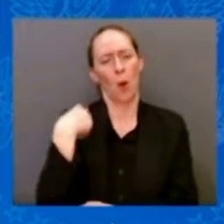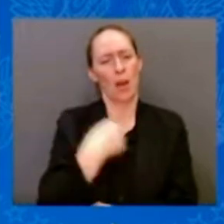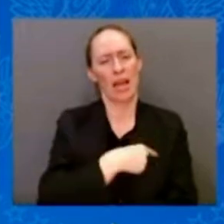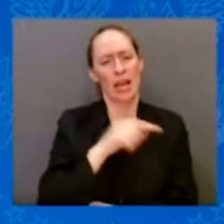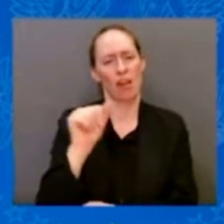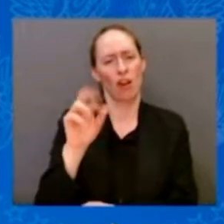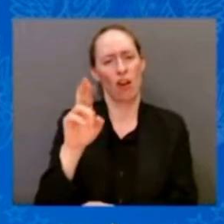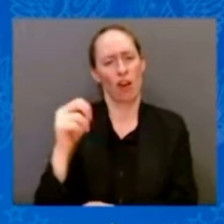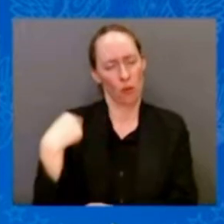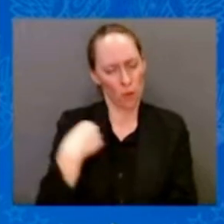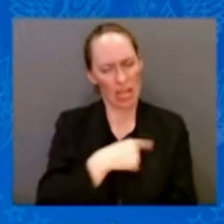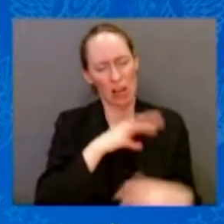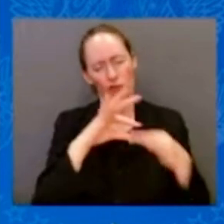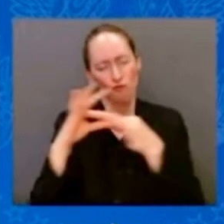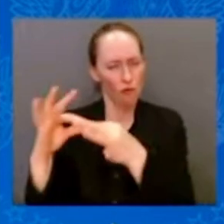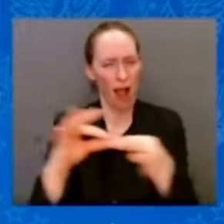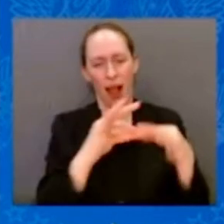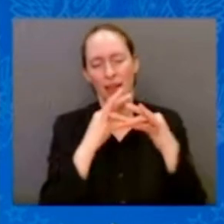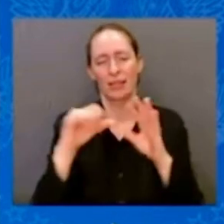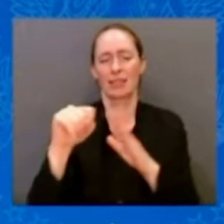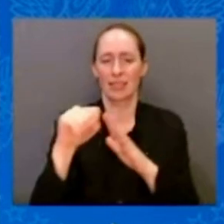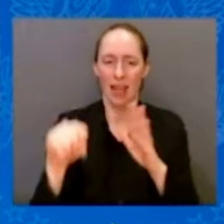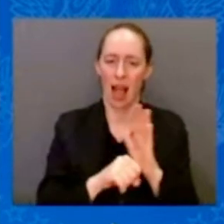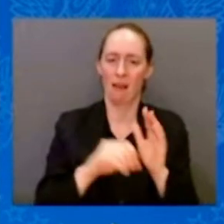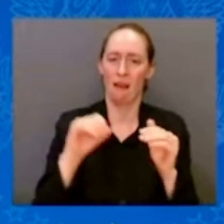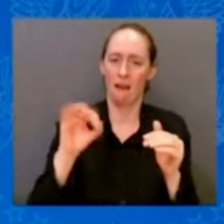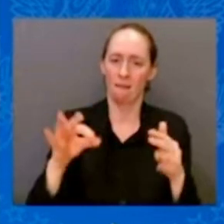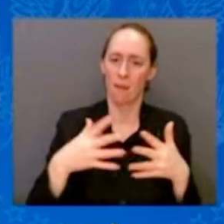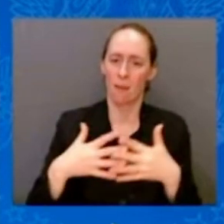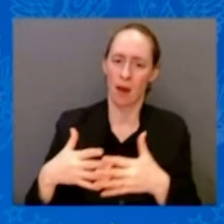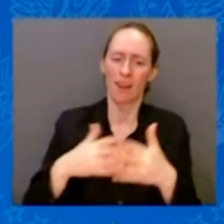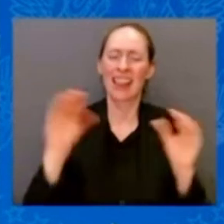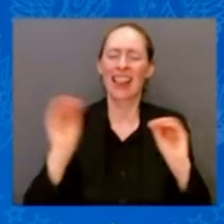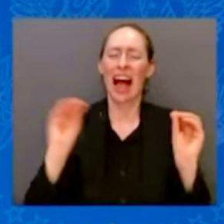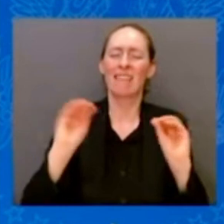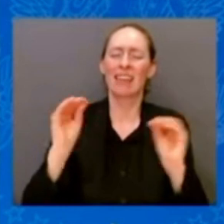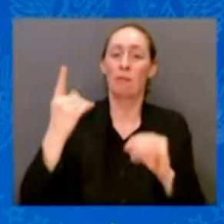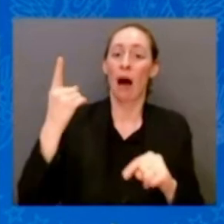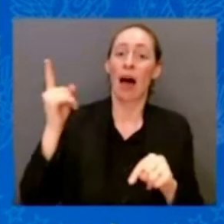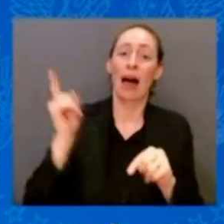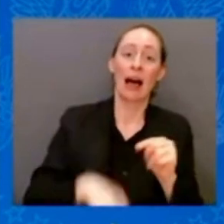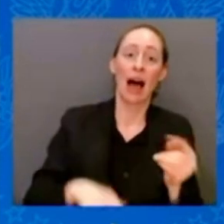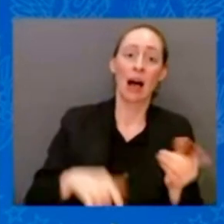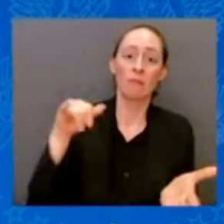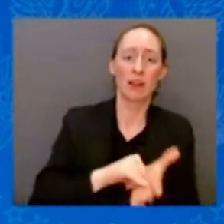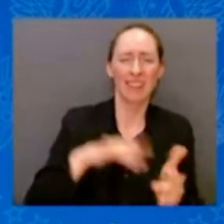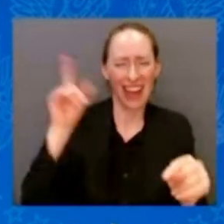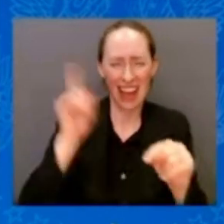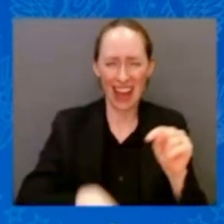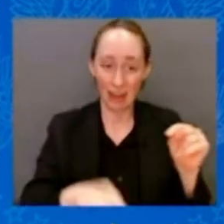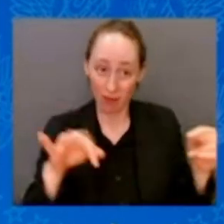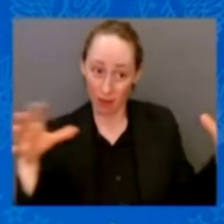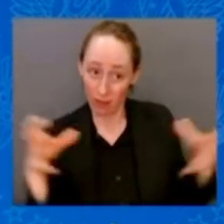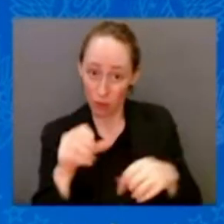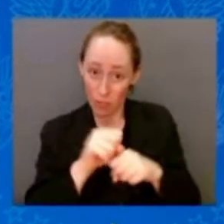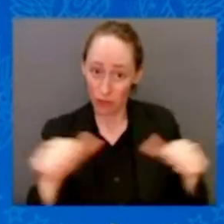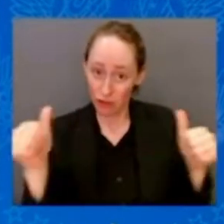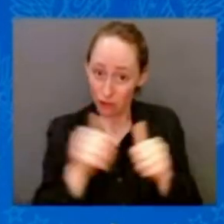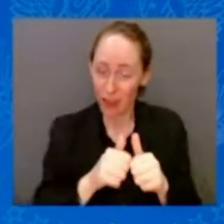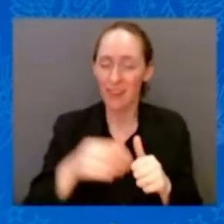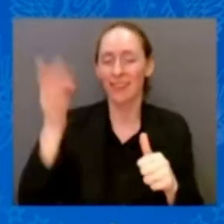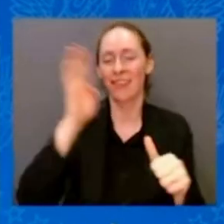Nothing. Nothing is beyond our capacity if we work together. So, God bless you all, and may God protect our troops.